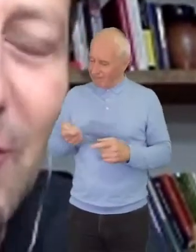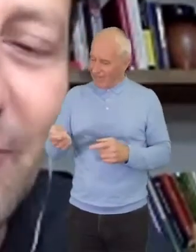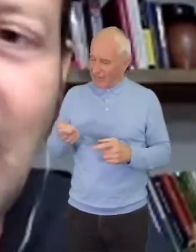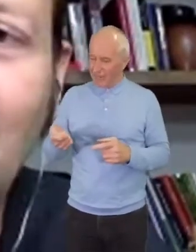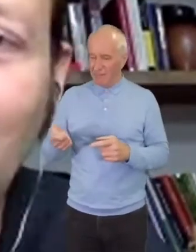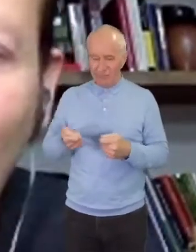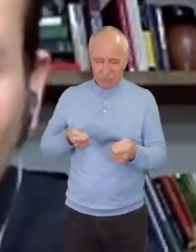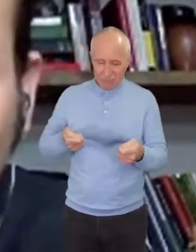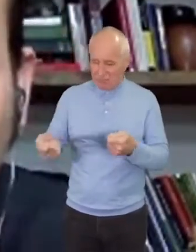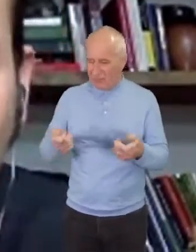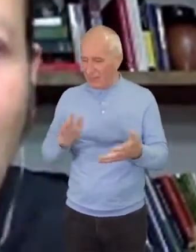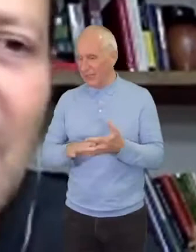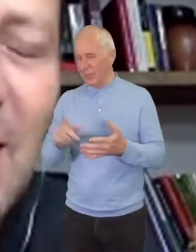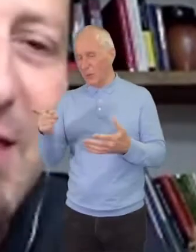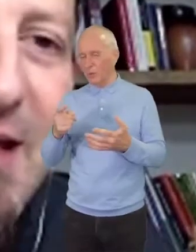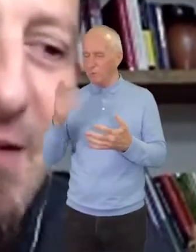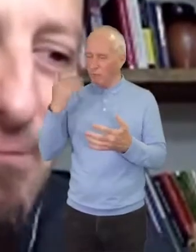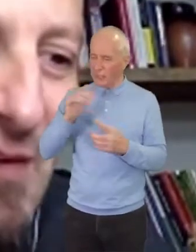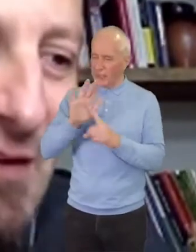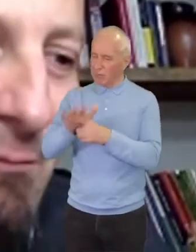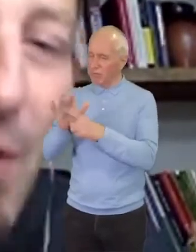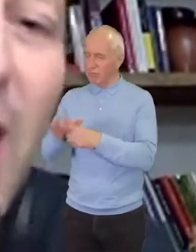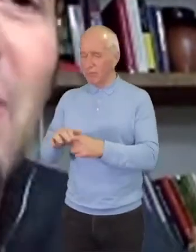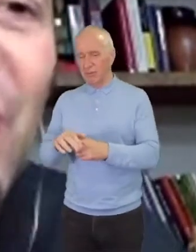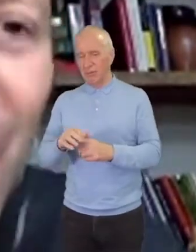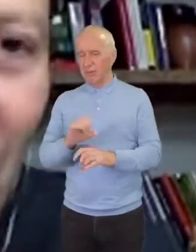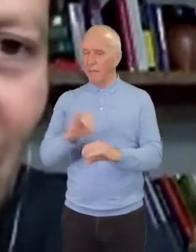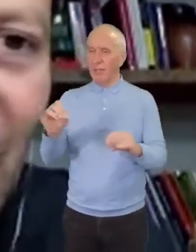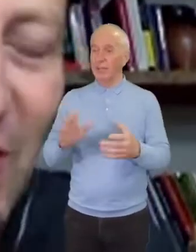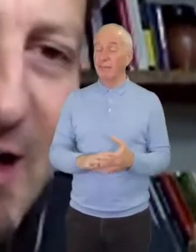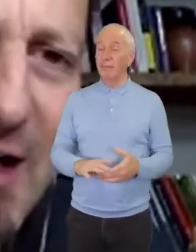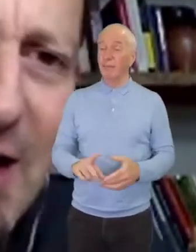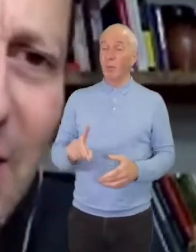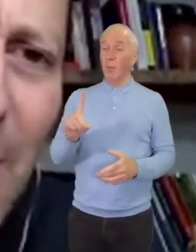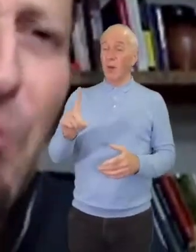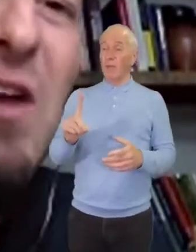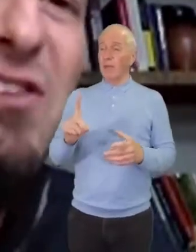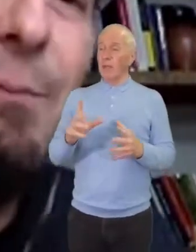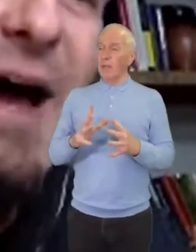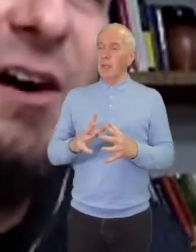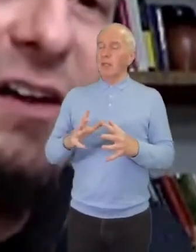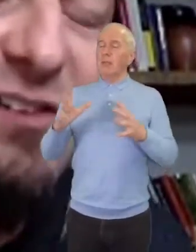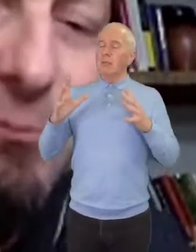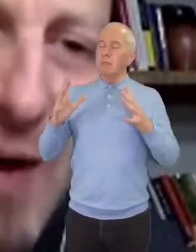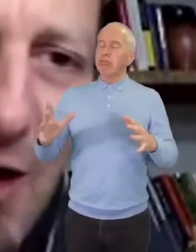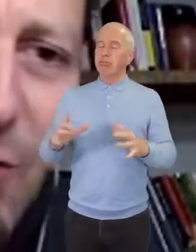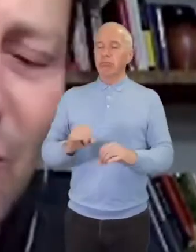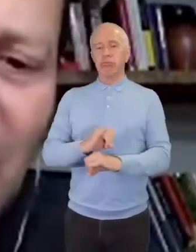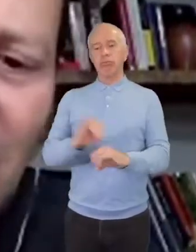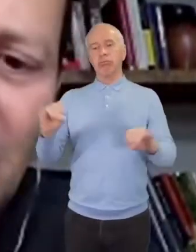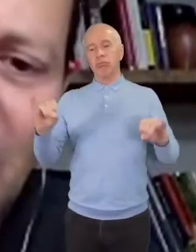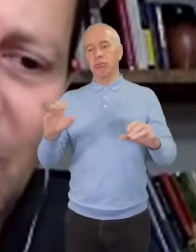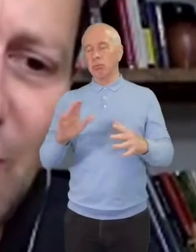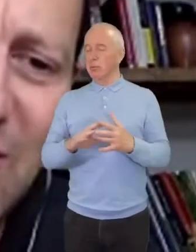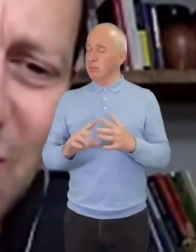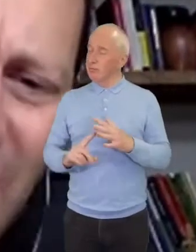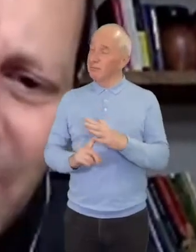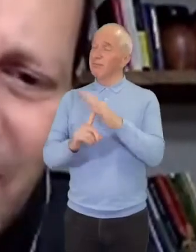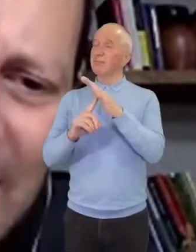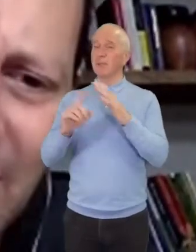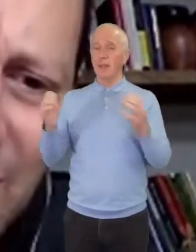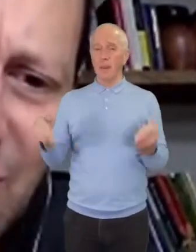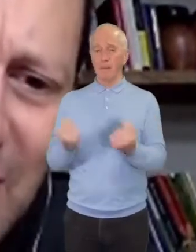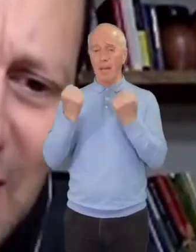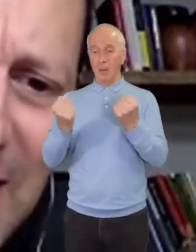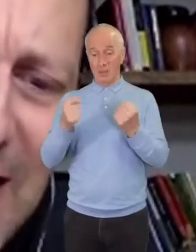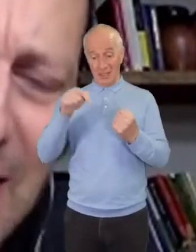or hatred or violence, but one of the monsters, the principalities and powers in our country is